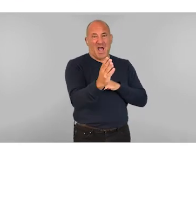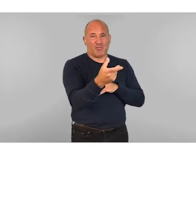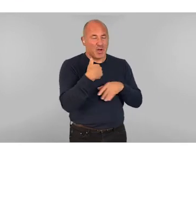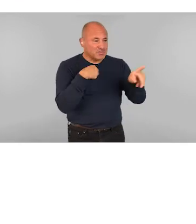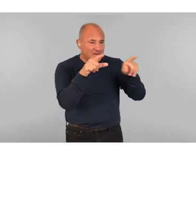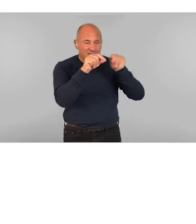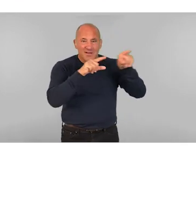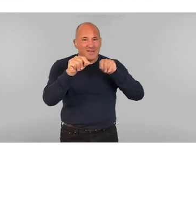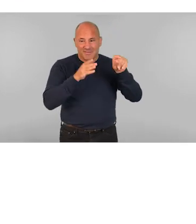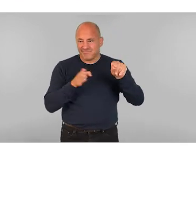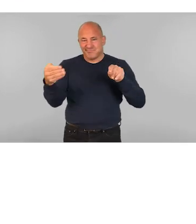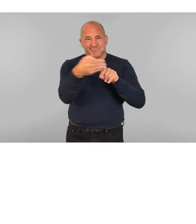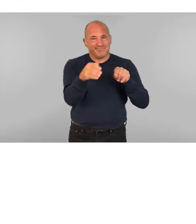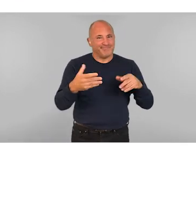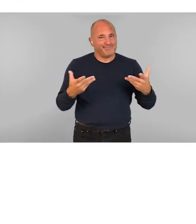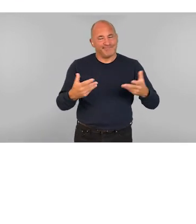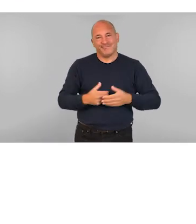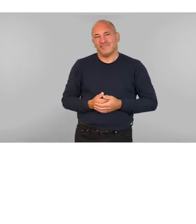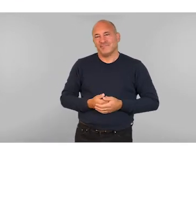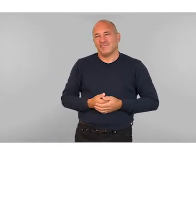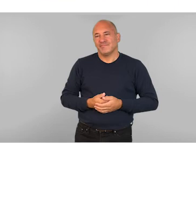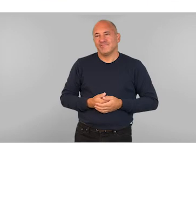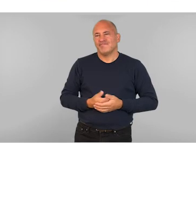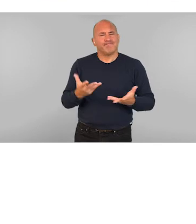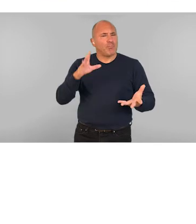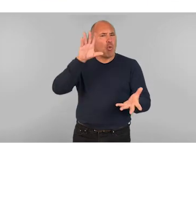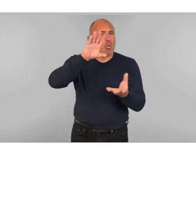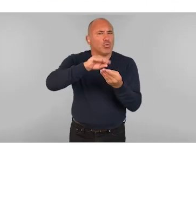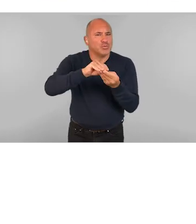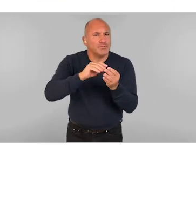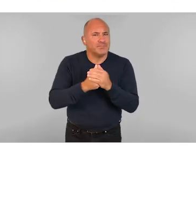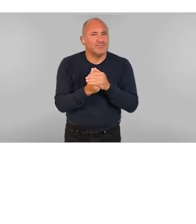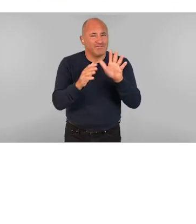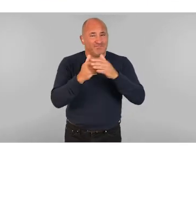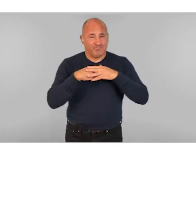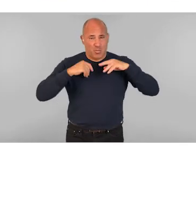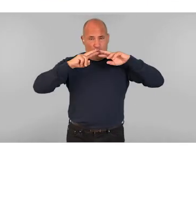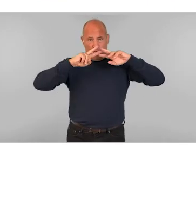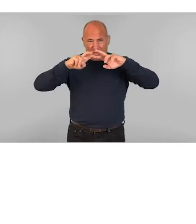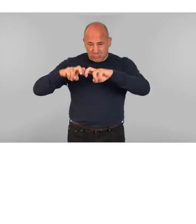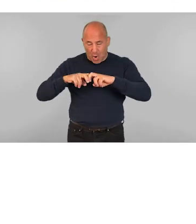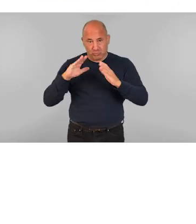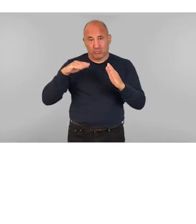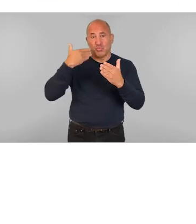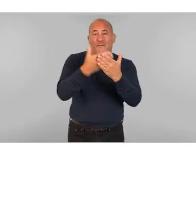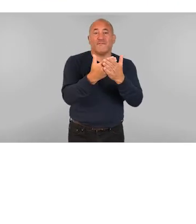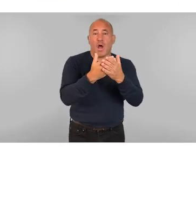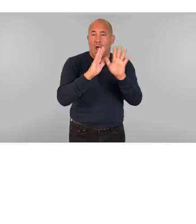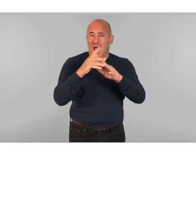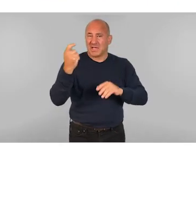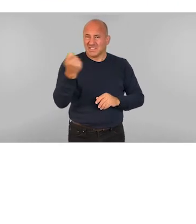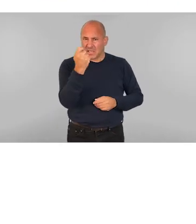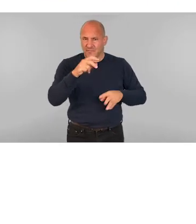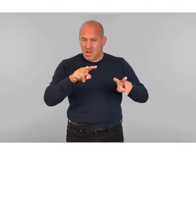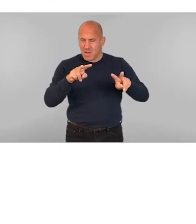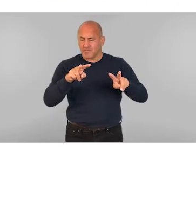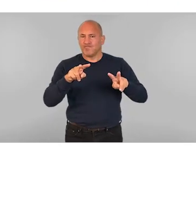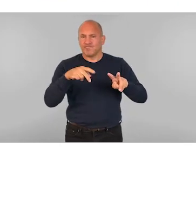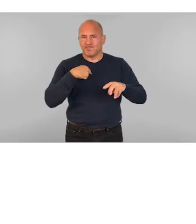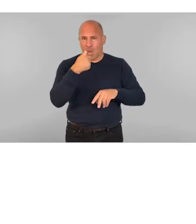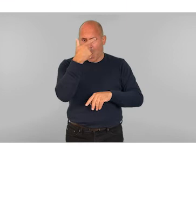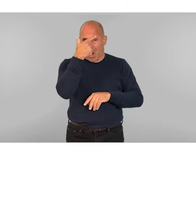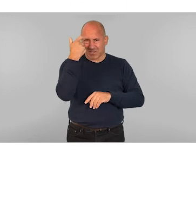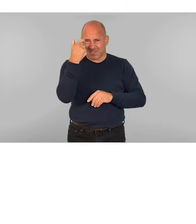individuals themselves. Conclusions. Thus far, research findings from the project have been successful in enabling us to better